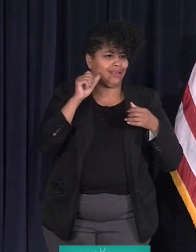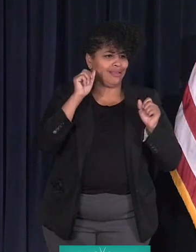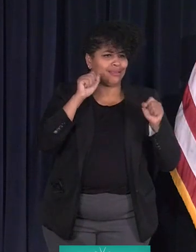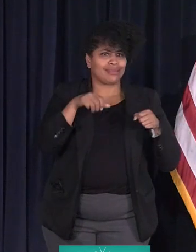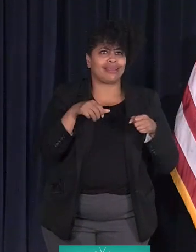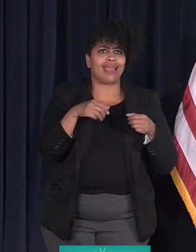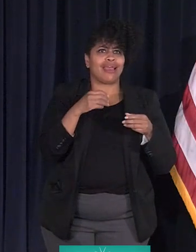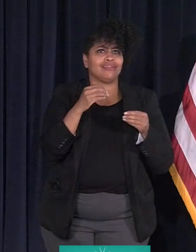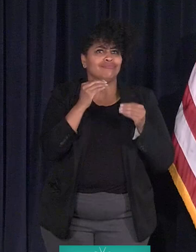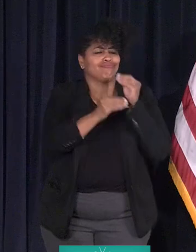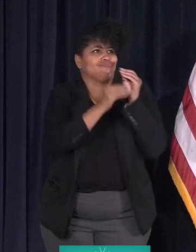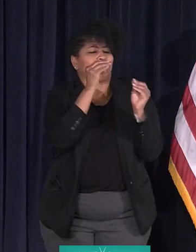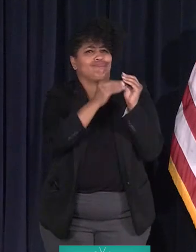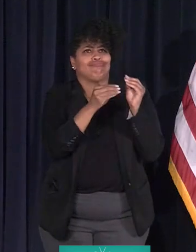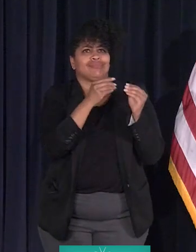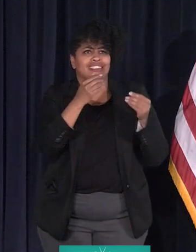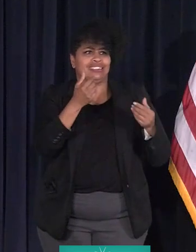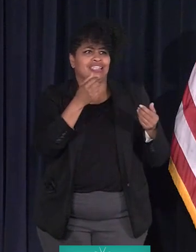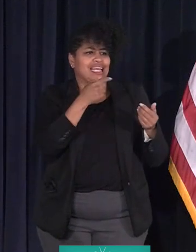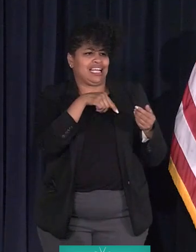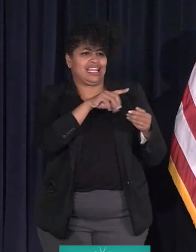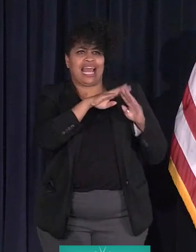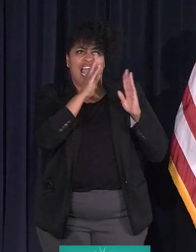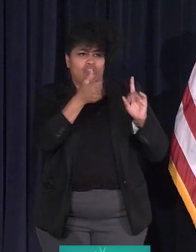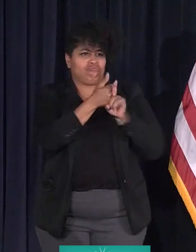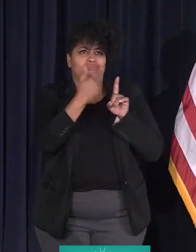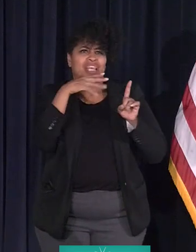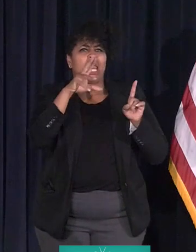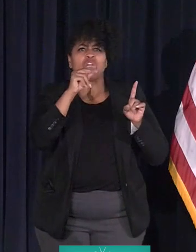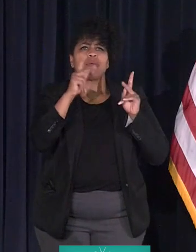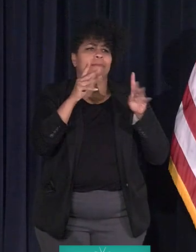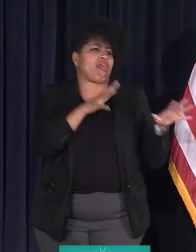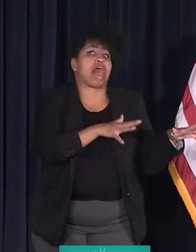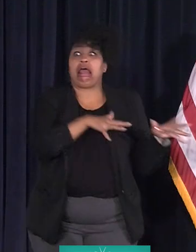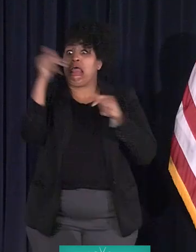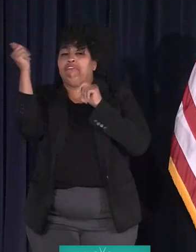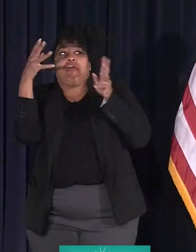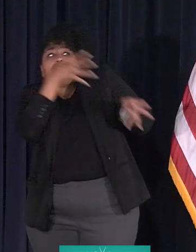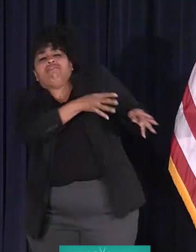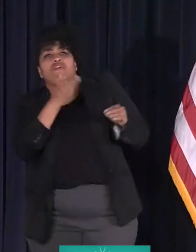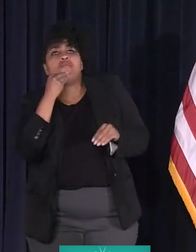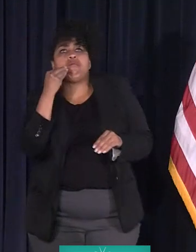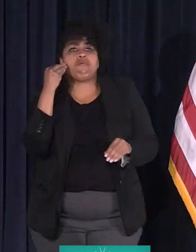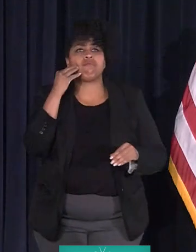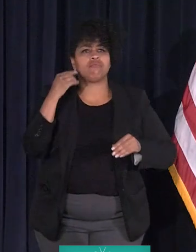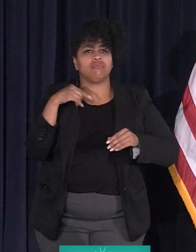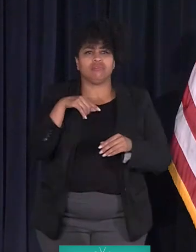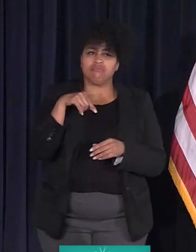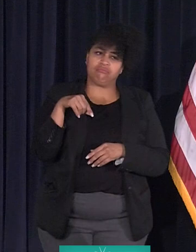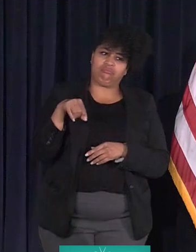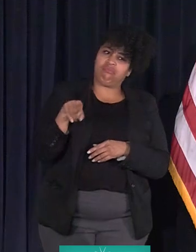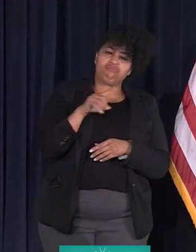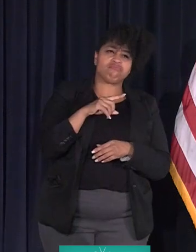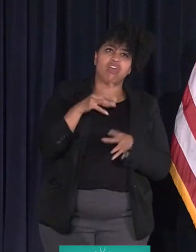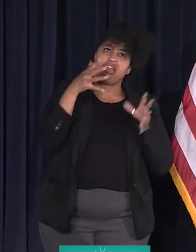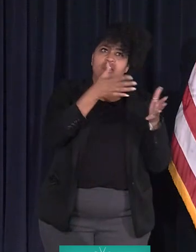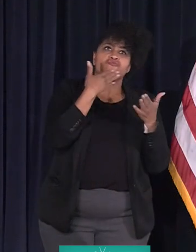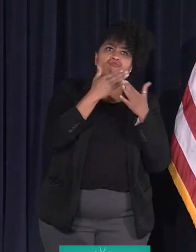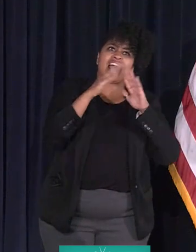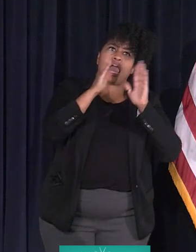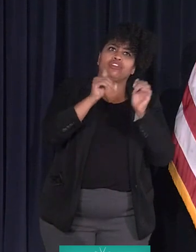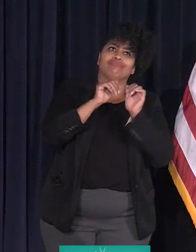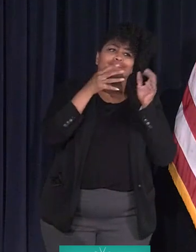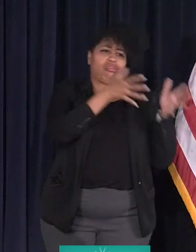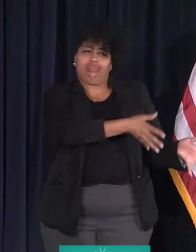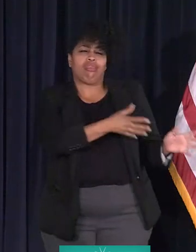many of them brick houses. It wasn't the house was bad. It's people left so fast that they left good houses behind.